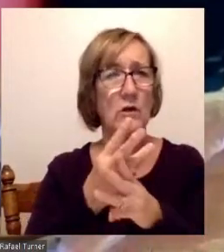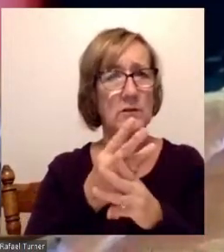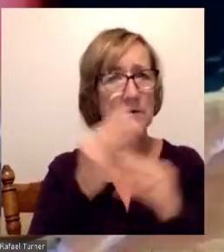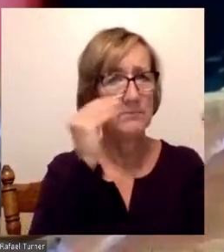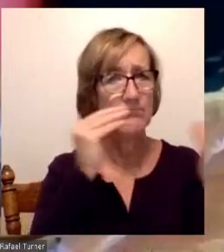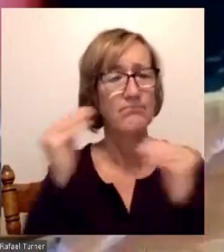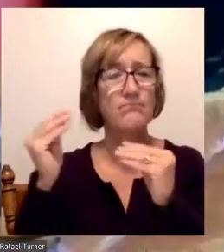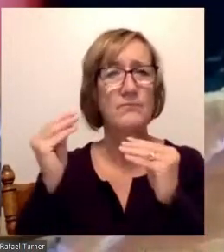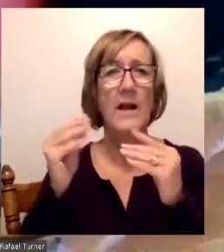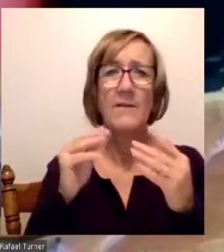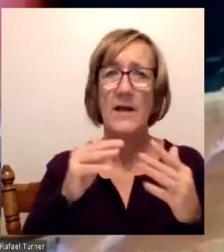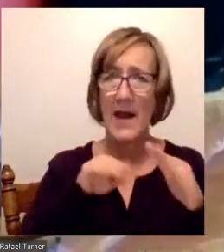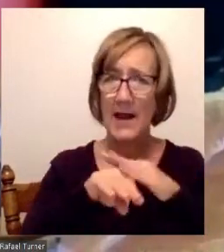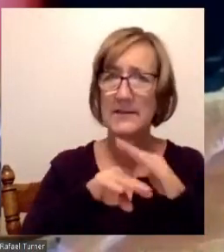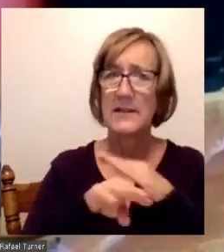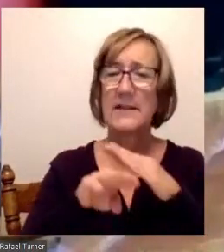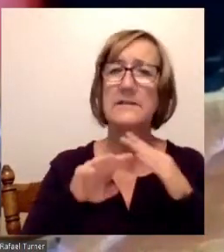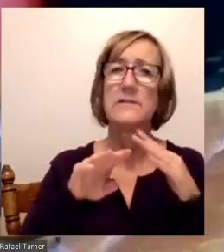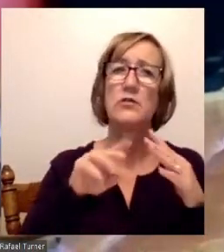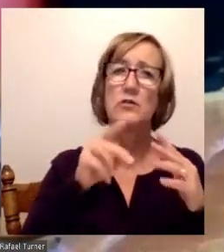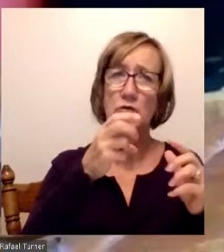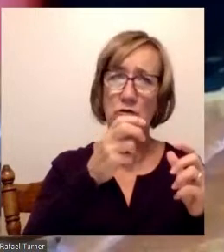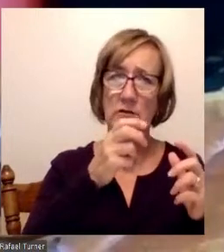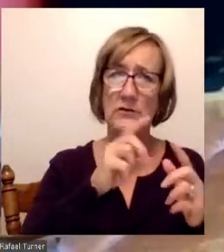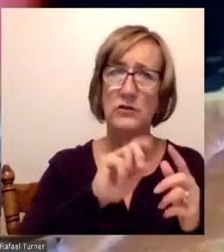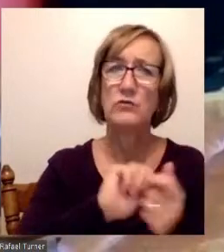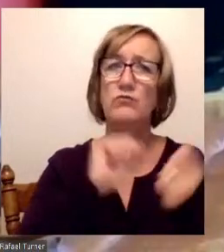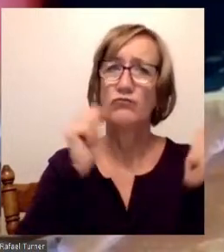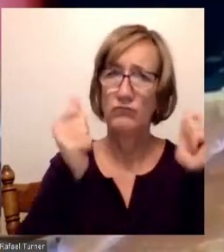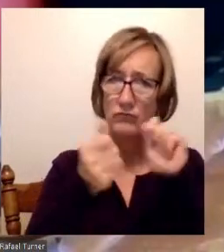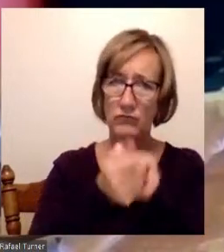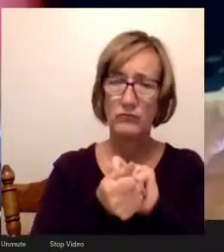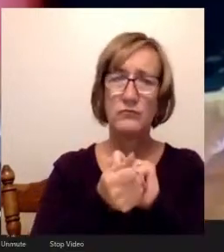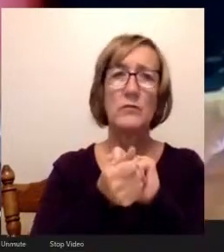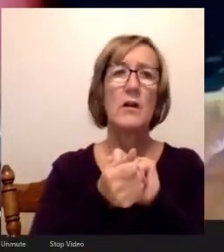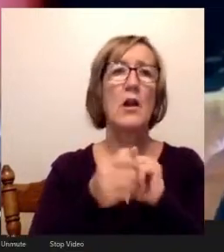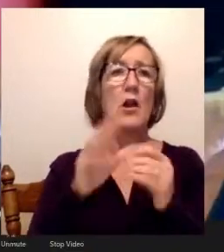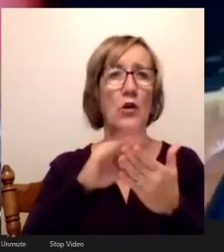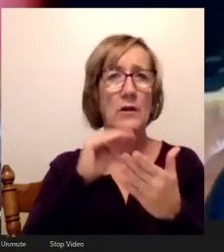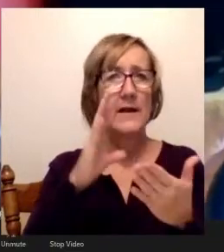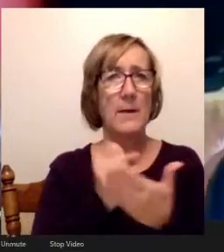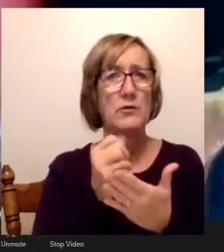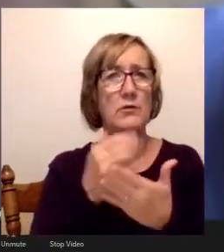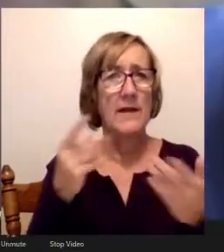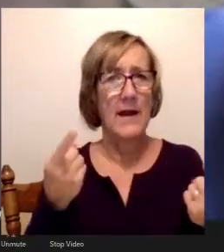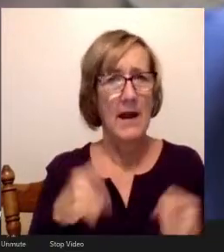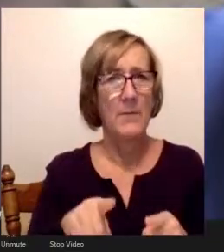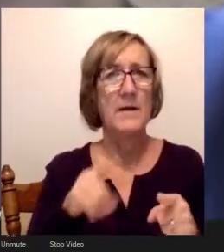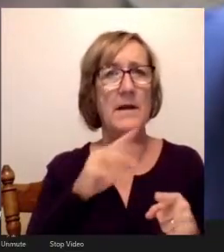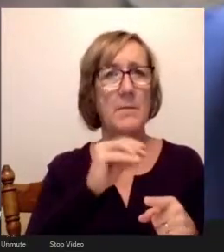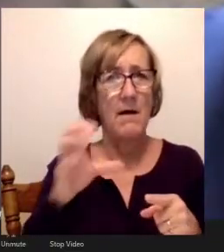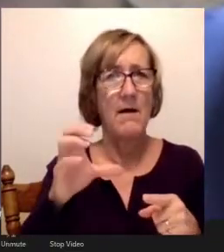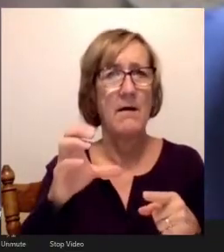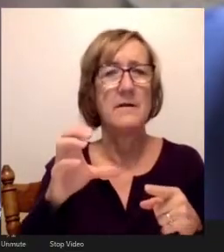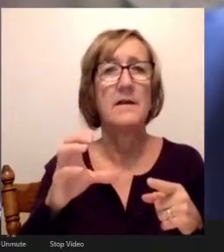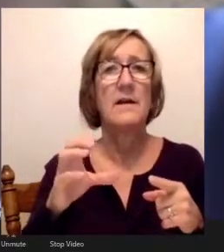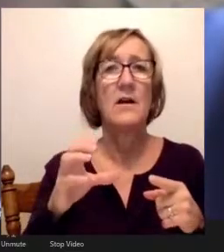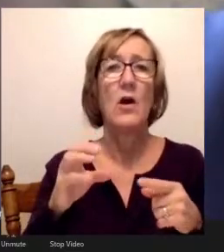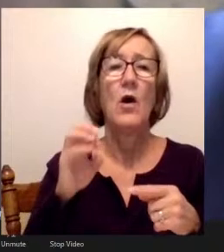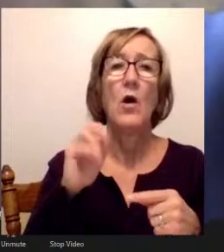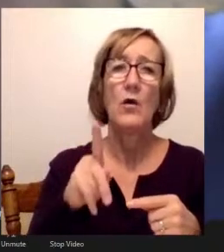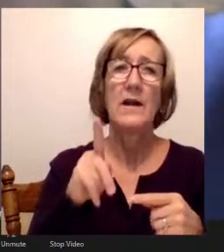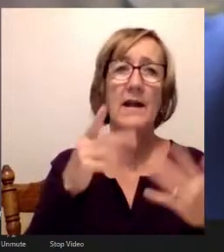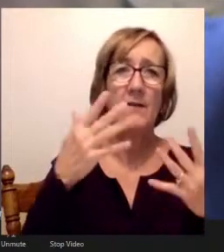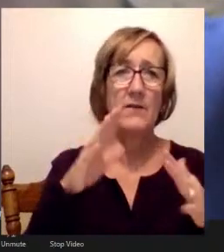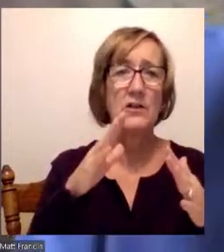to the transformational education and learning opportunities that happen at Mott Community College. Right, Mr. Turner, have to leave it at that. You're out of